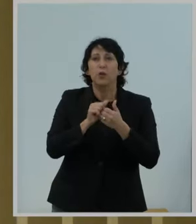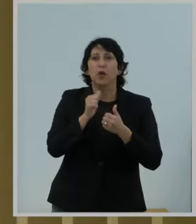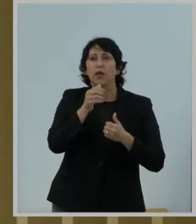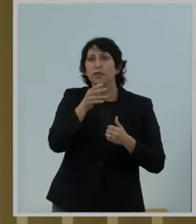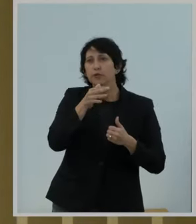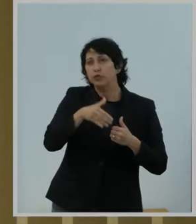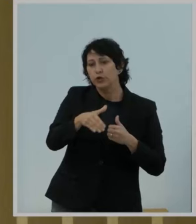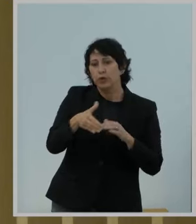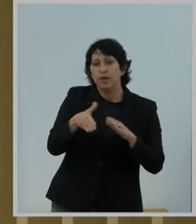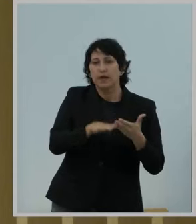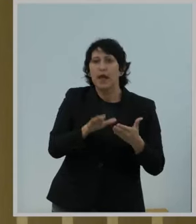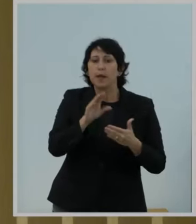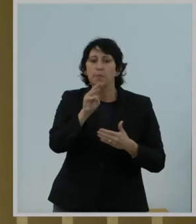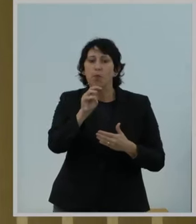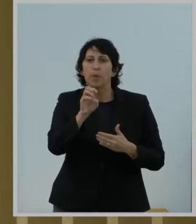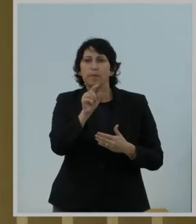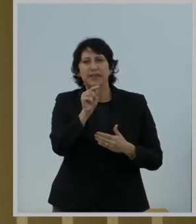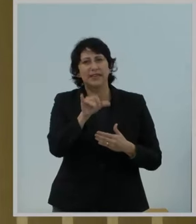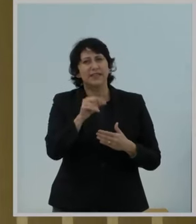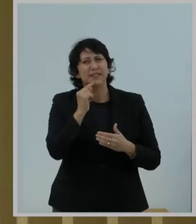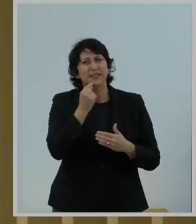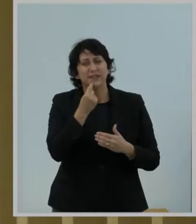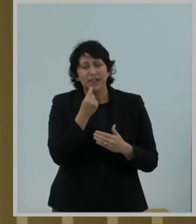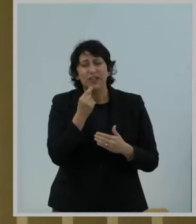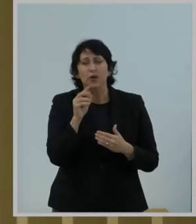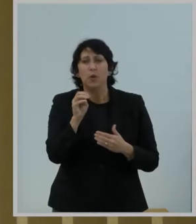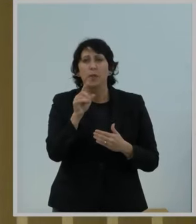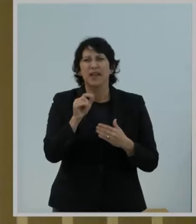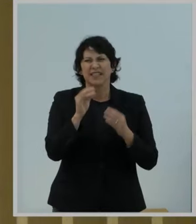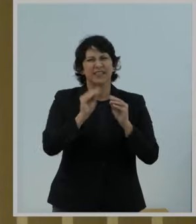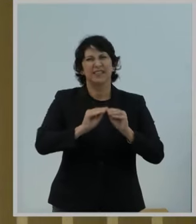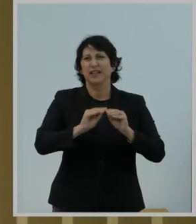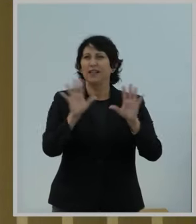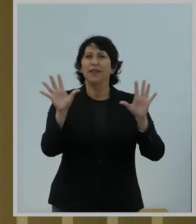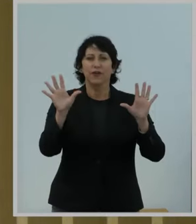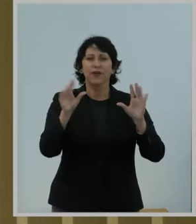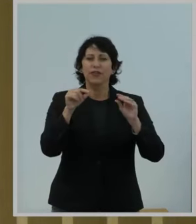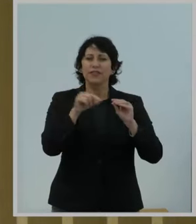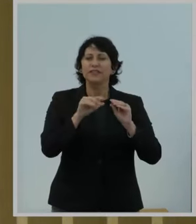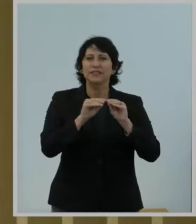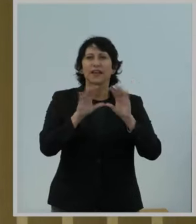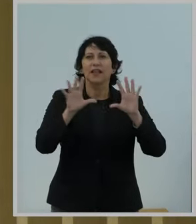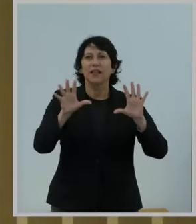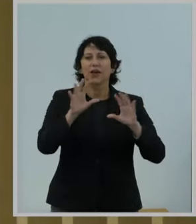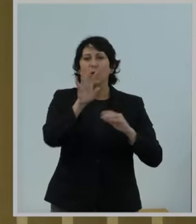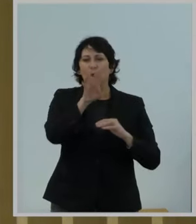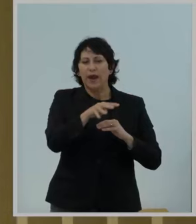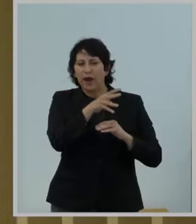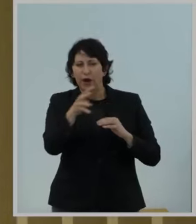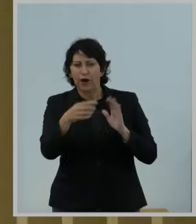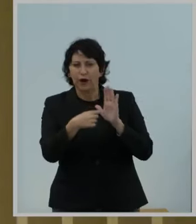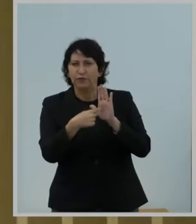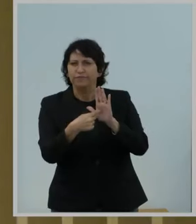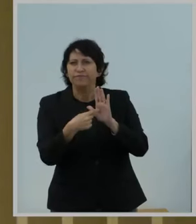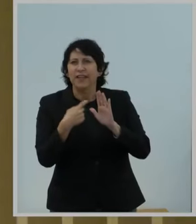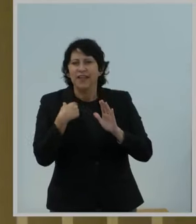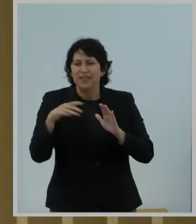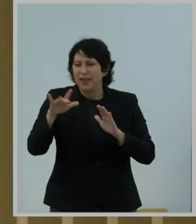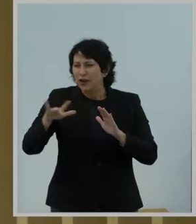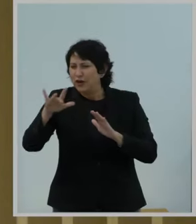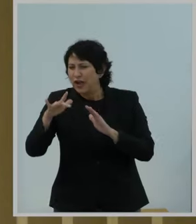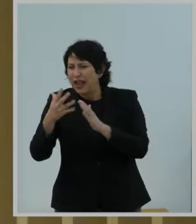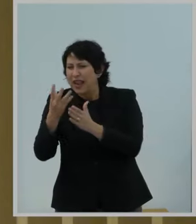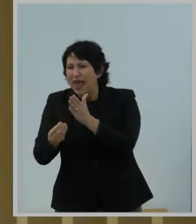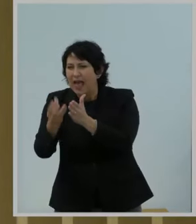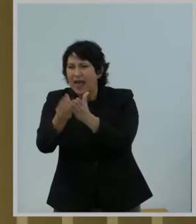maternal morbidity. And the platform is now a clear guide as to where maternal health deserts and communities lacking